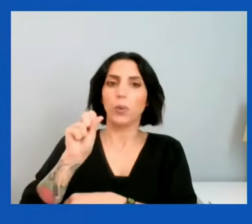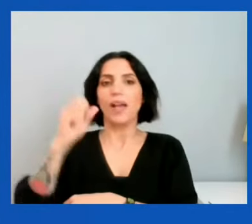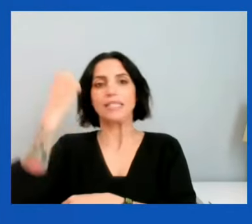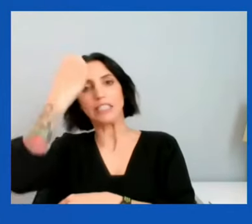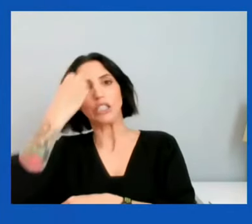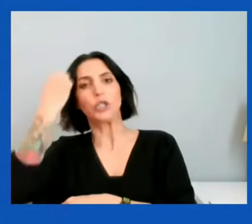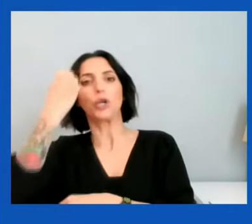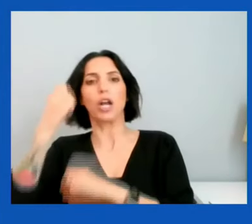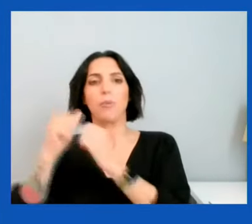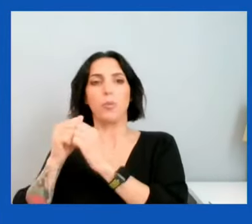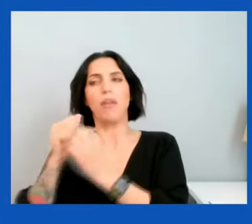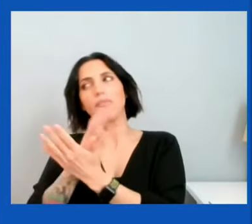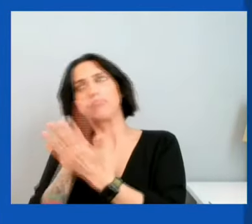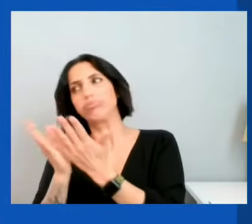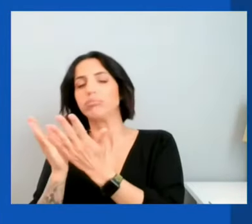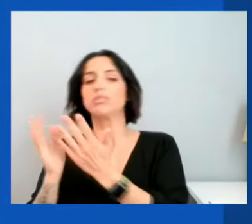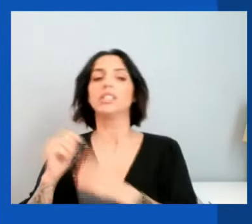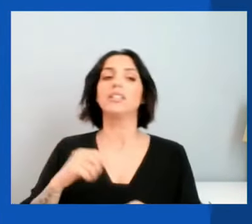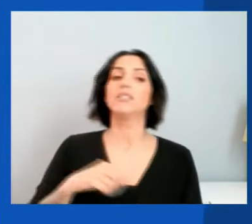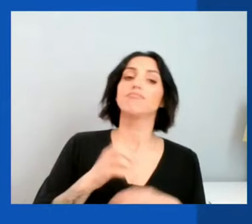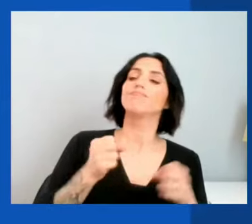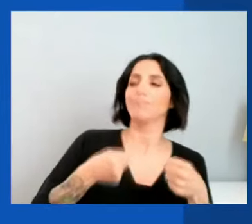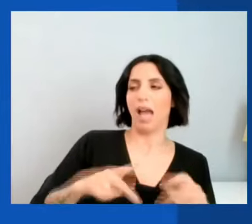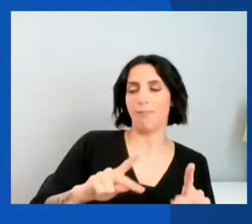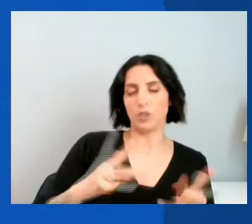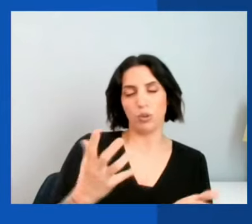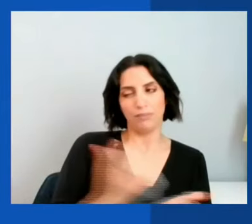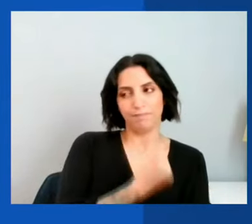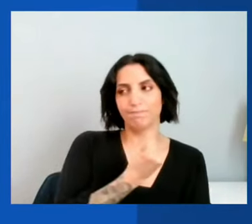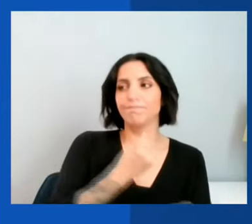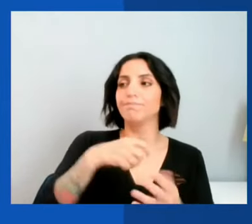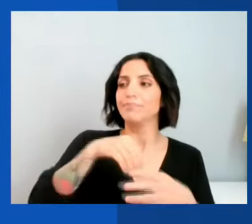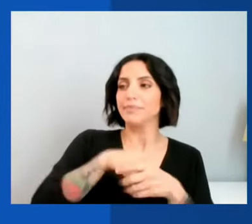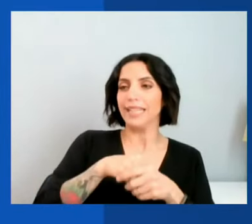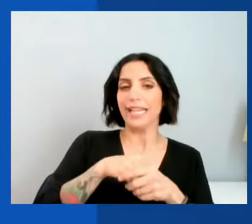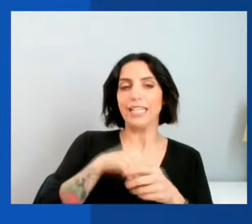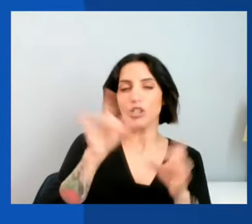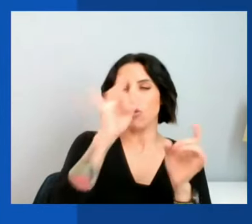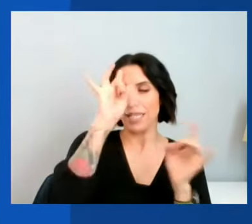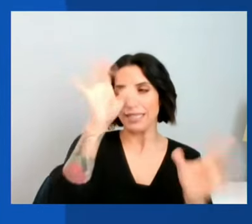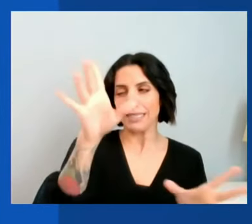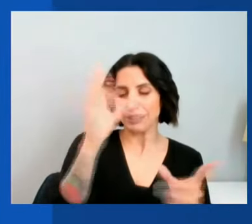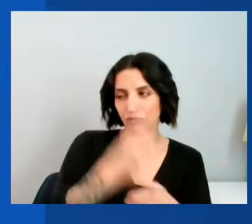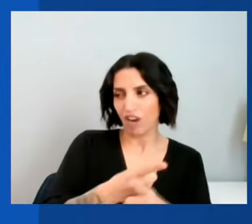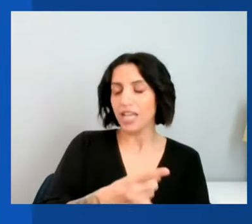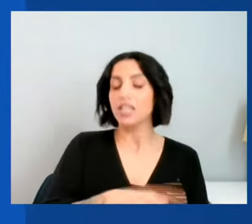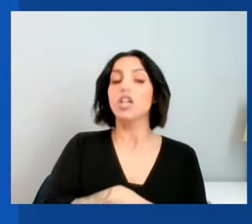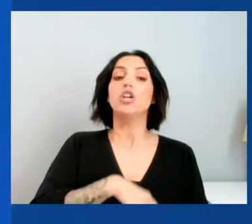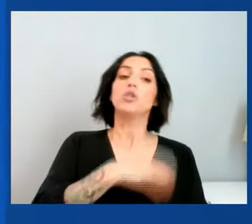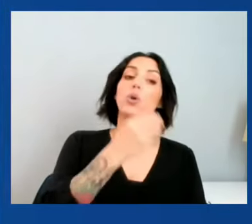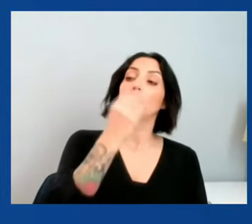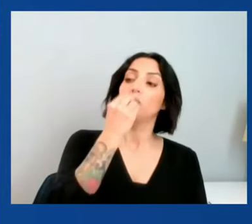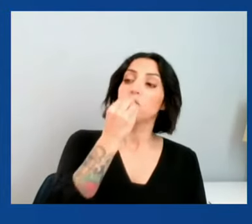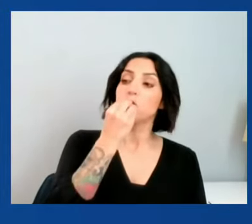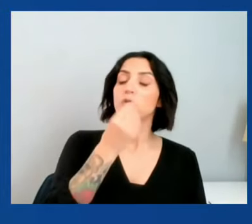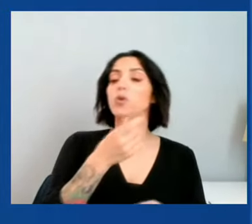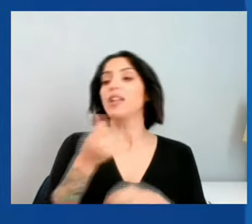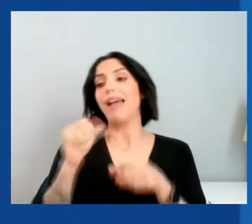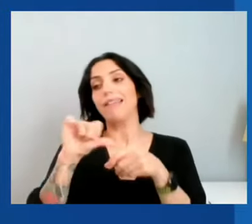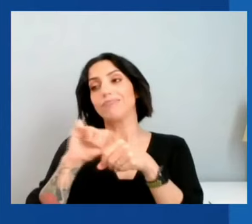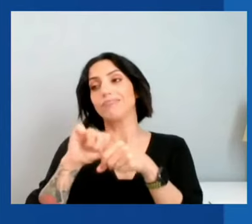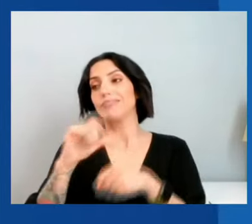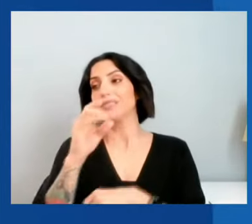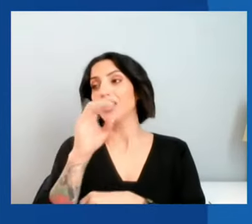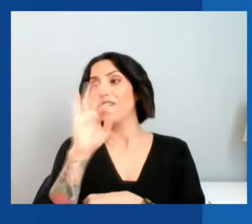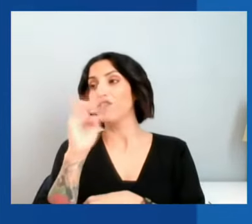issues. opportunity and crisis. Well, let's talk a little bit about food and fuel inflation, a very, very anxiety-provoking